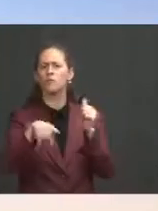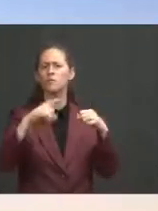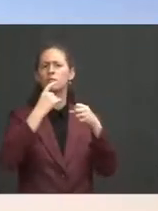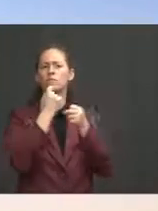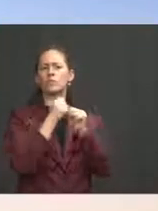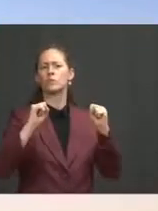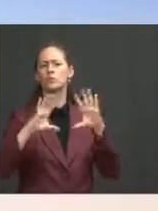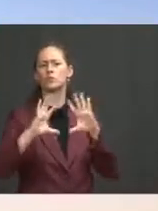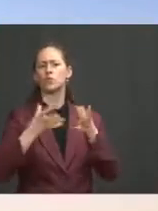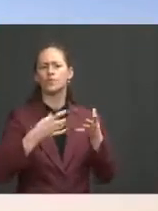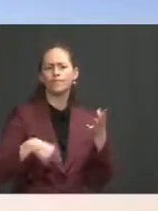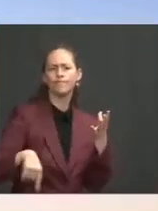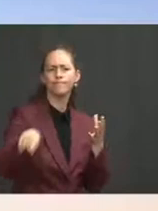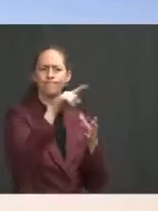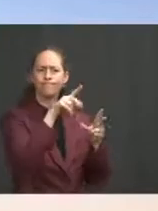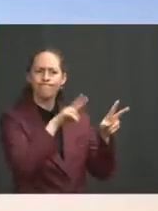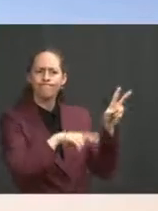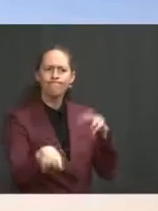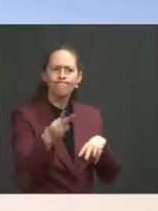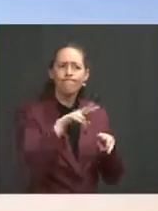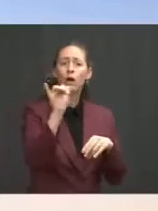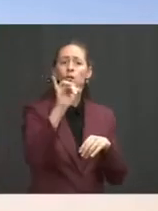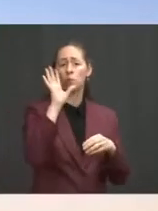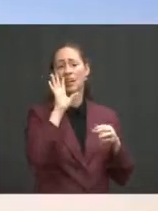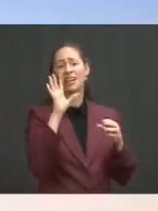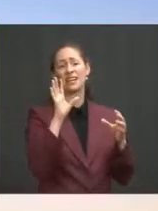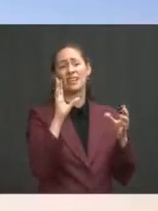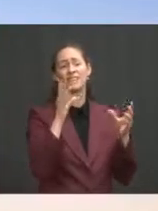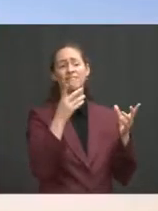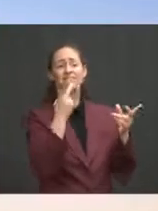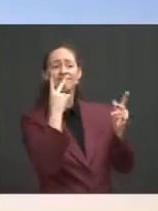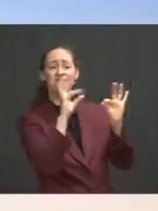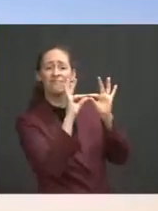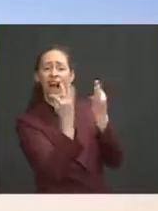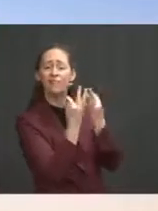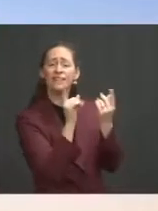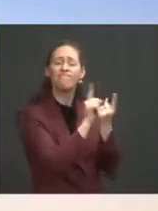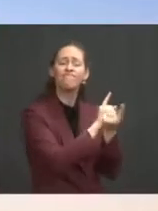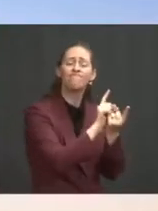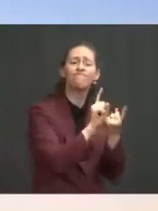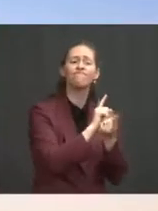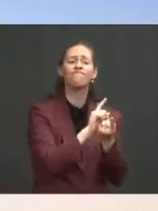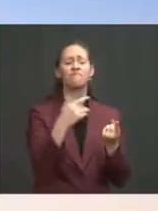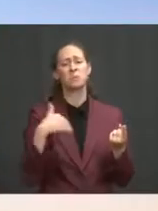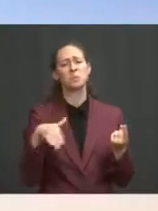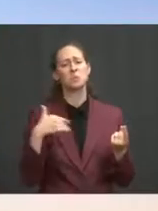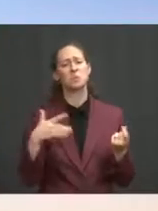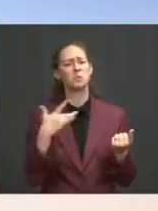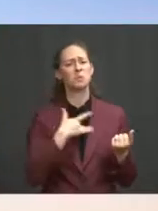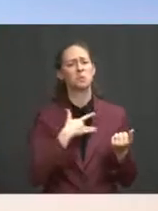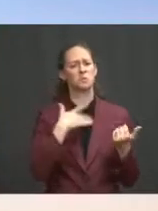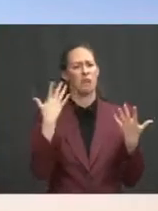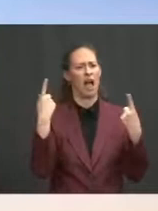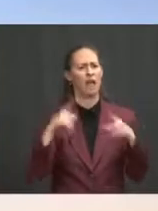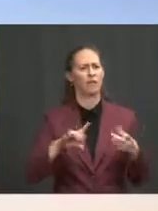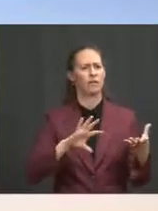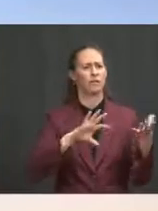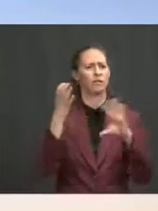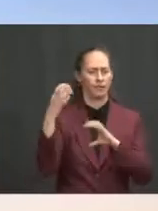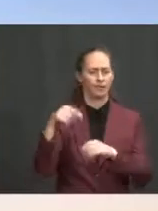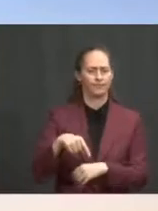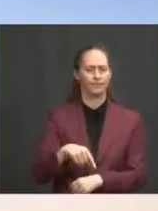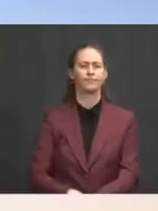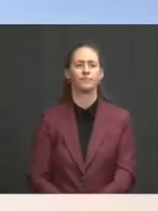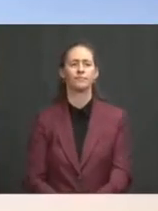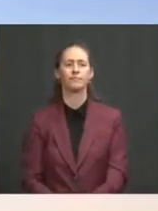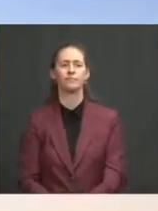They will also meet with families who have been forced to endure this terrible tragedy. In terms of the logistics and the schedule of the day,